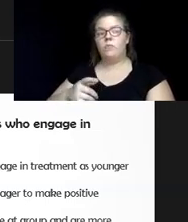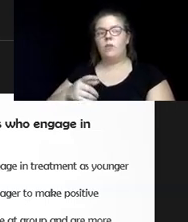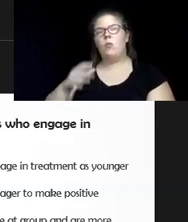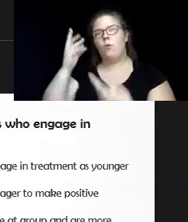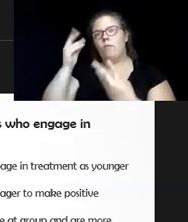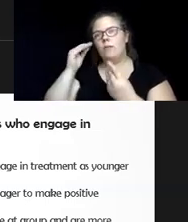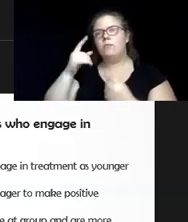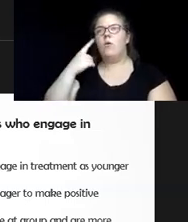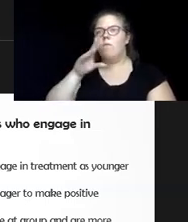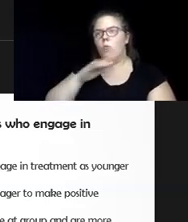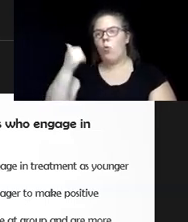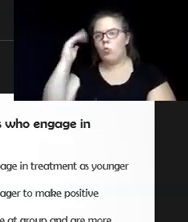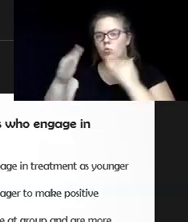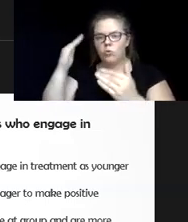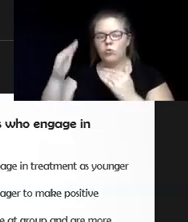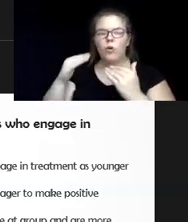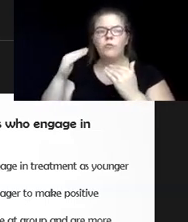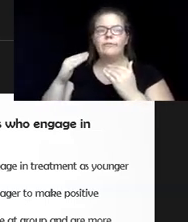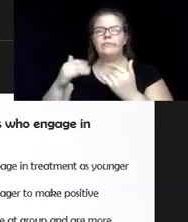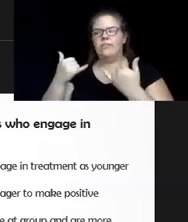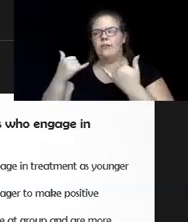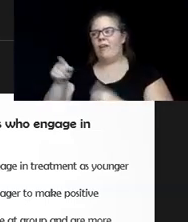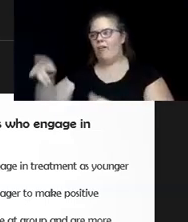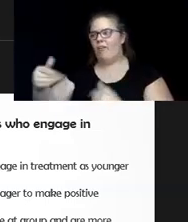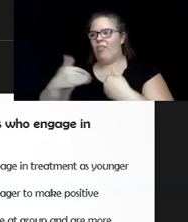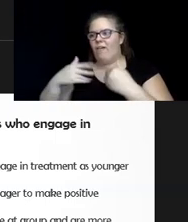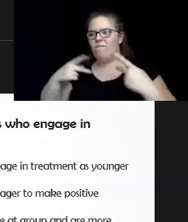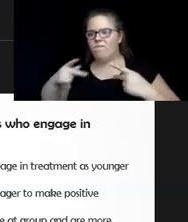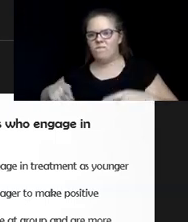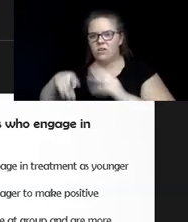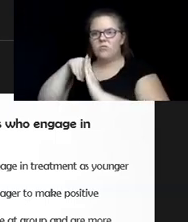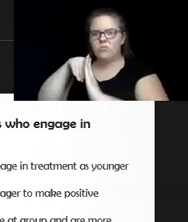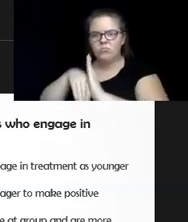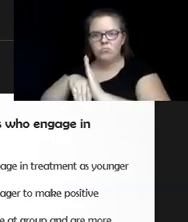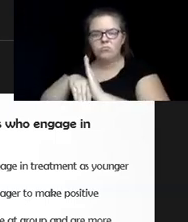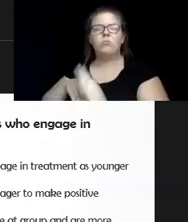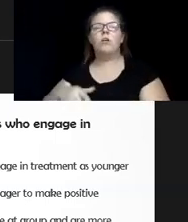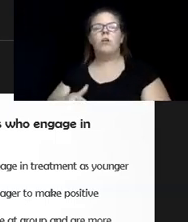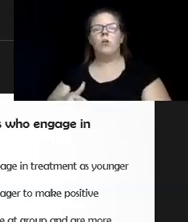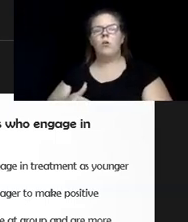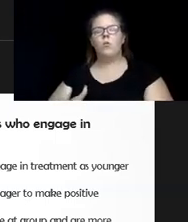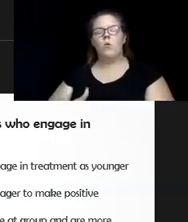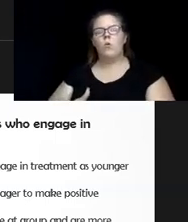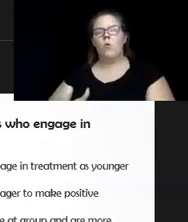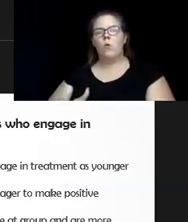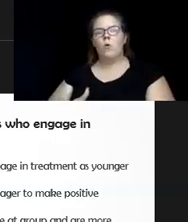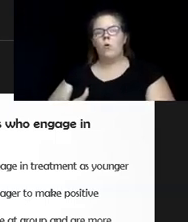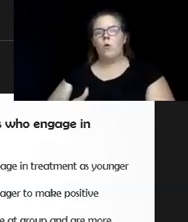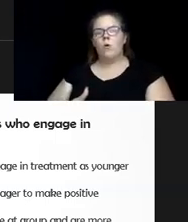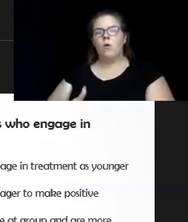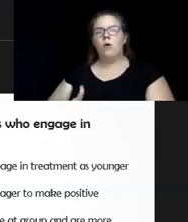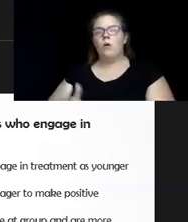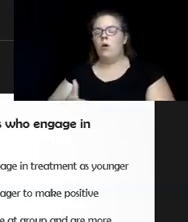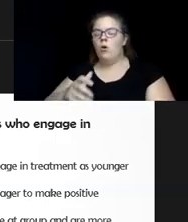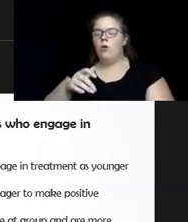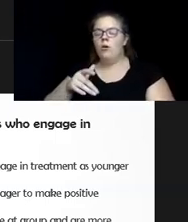going through a lot of physical decline. The liver is now metabolizing drugs the way it used to.